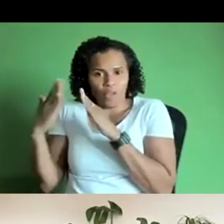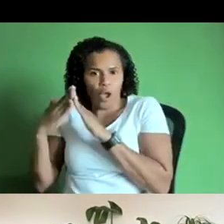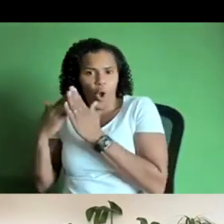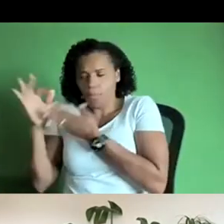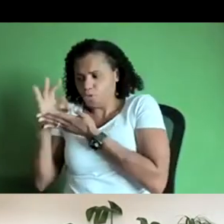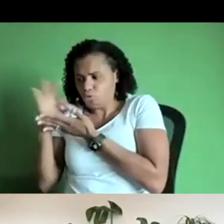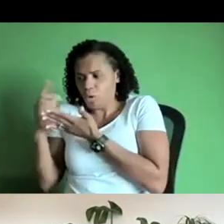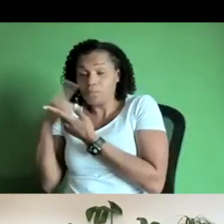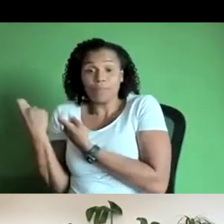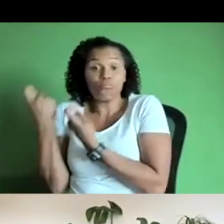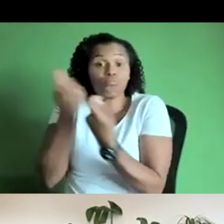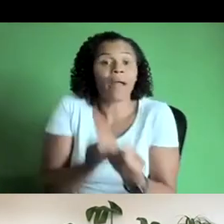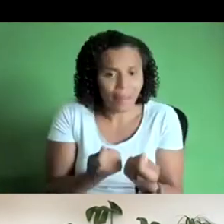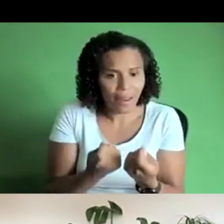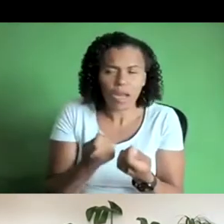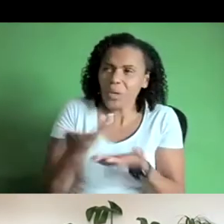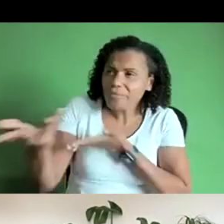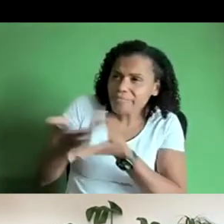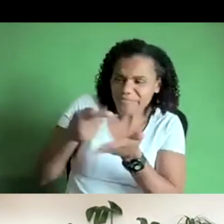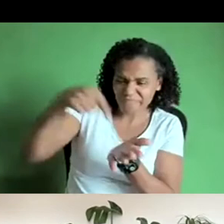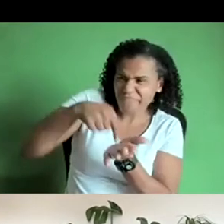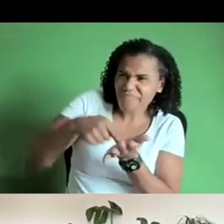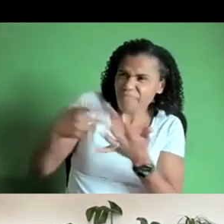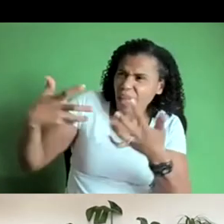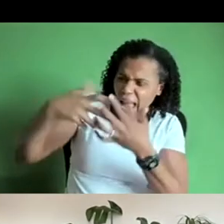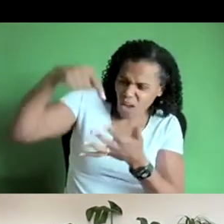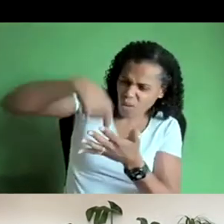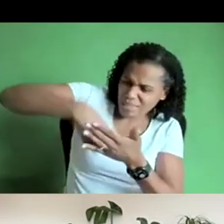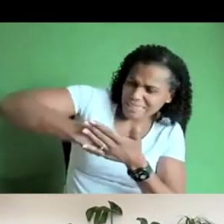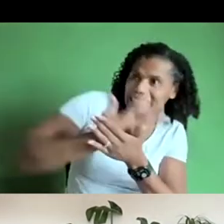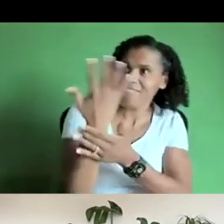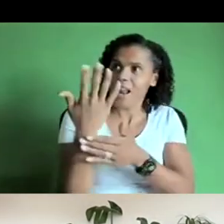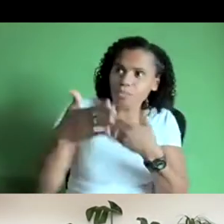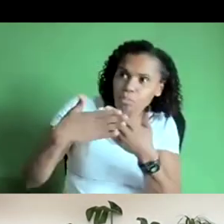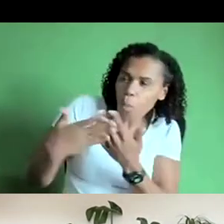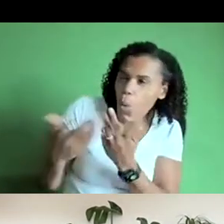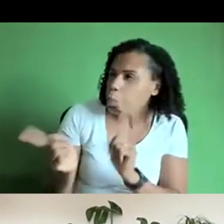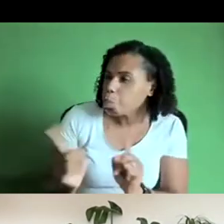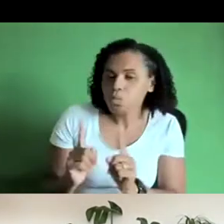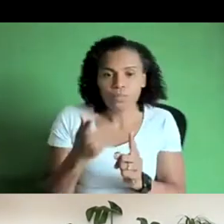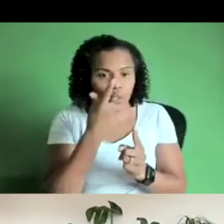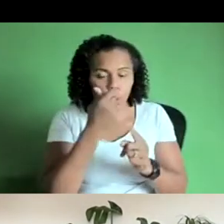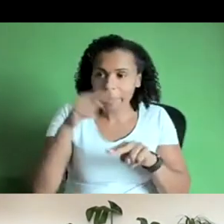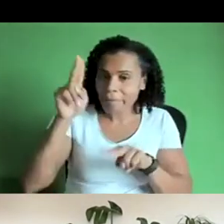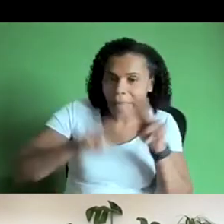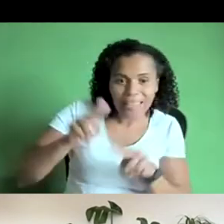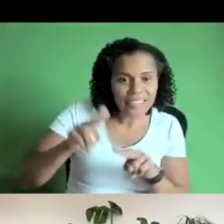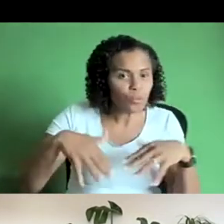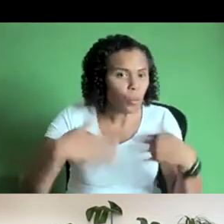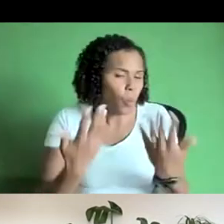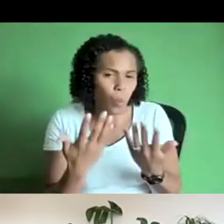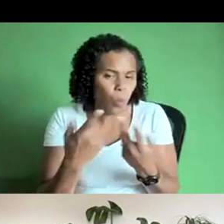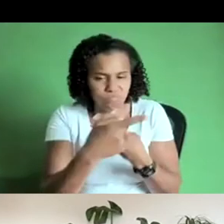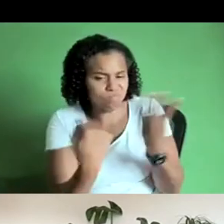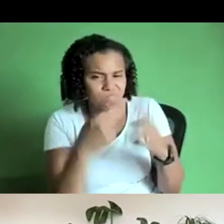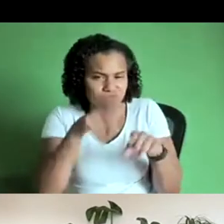talk about them how we could develop those as an id like say for paintings or whatever so yeah and